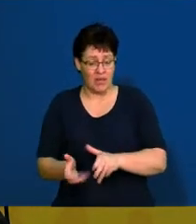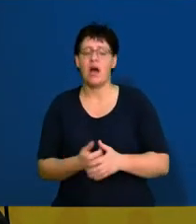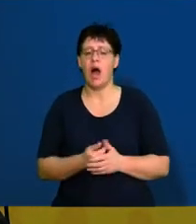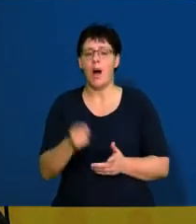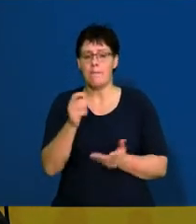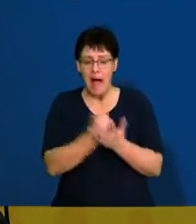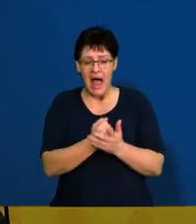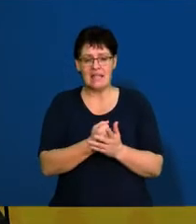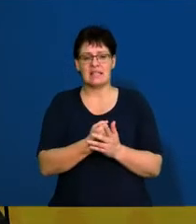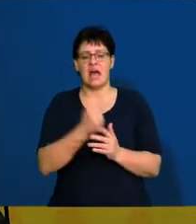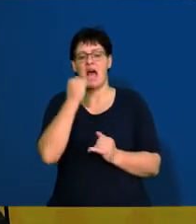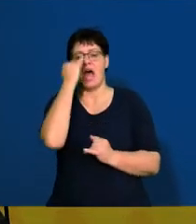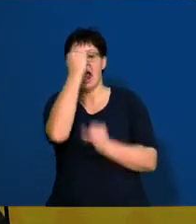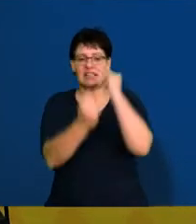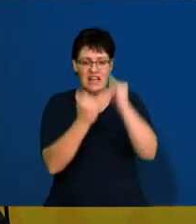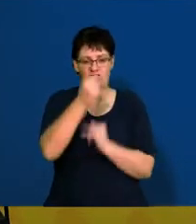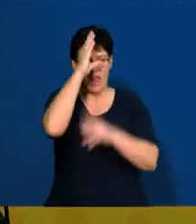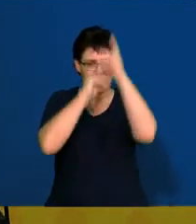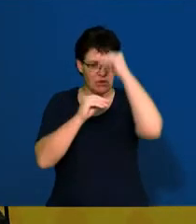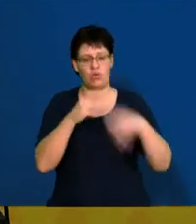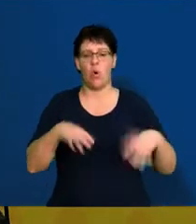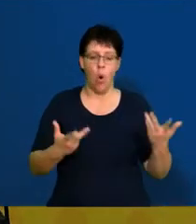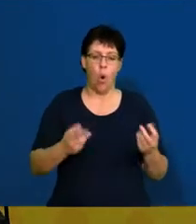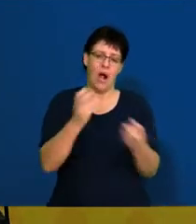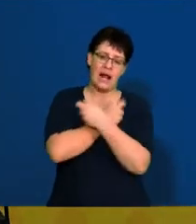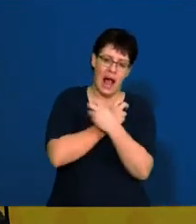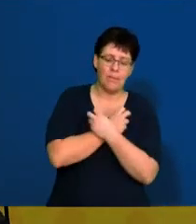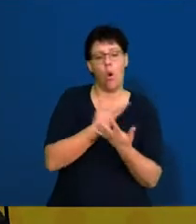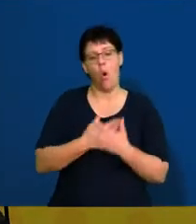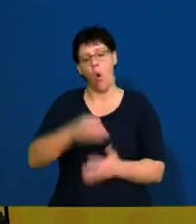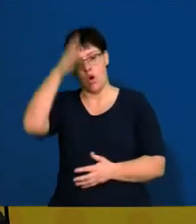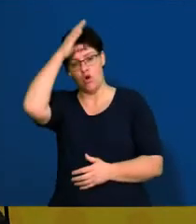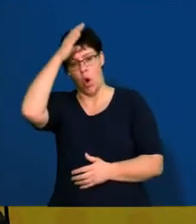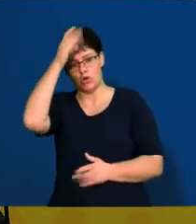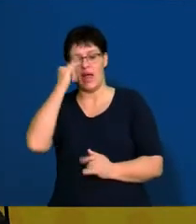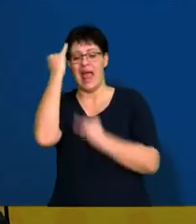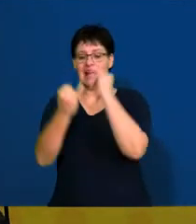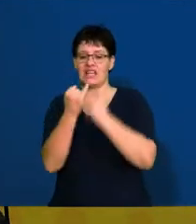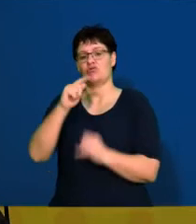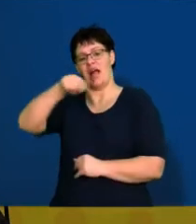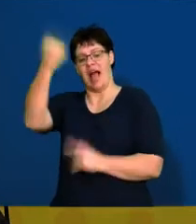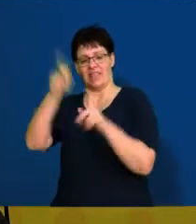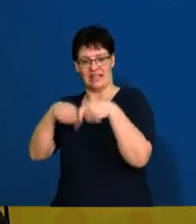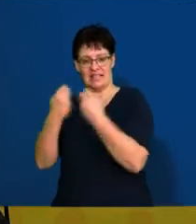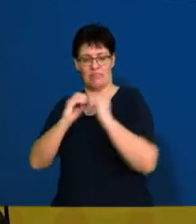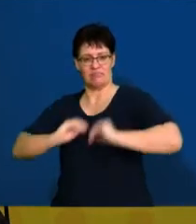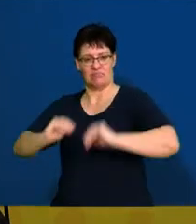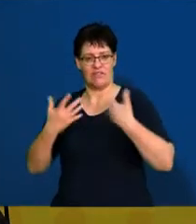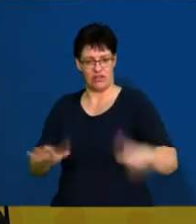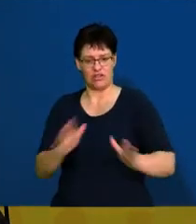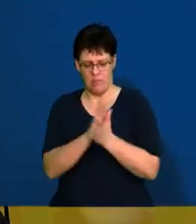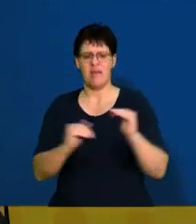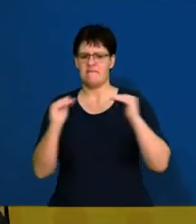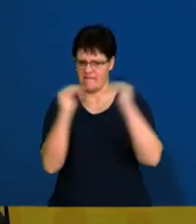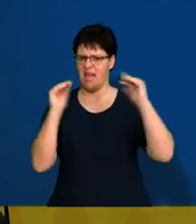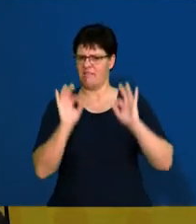international experience at either club level or coaching a fellow international team. All so that's quite